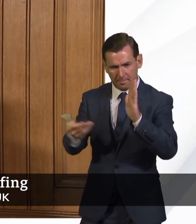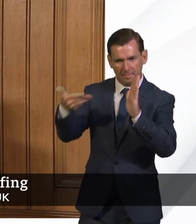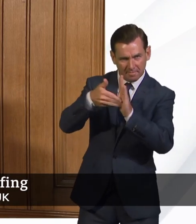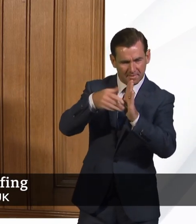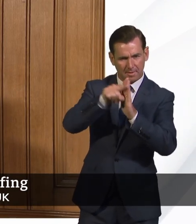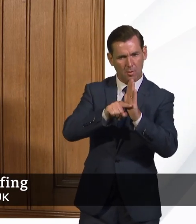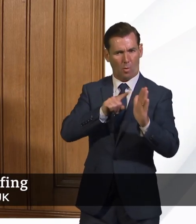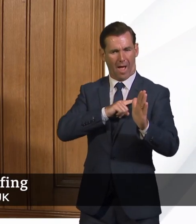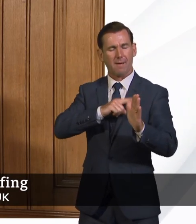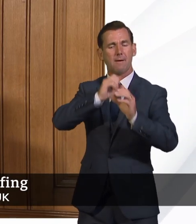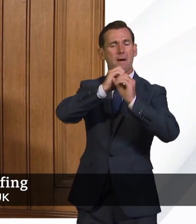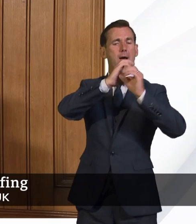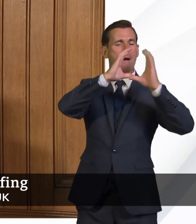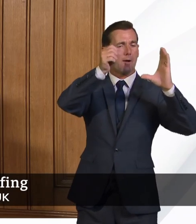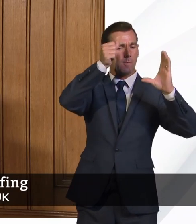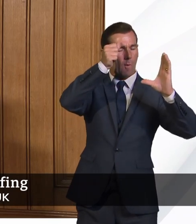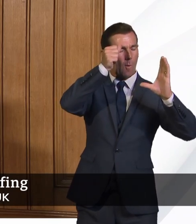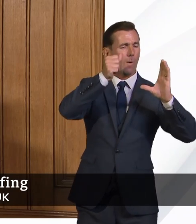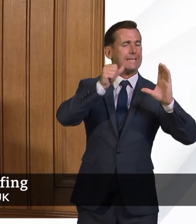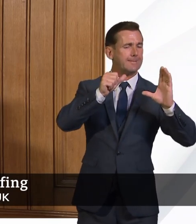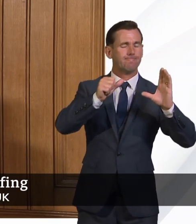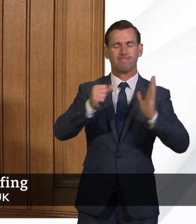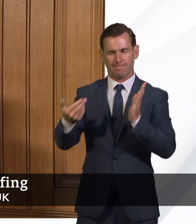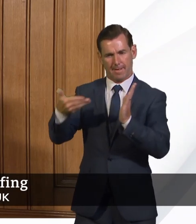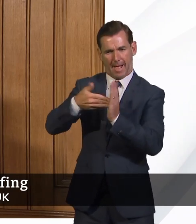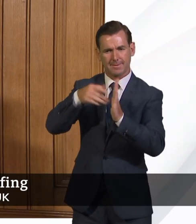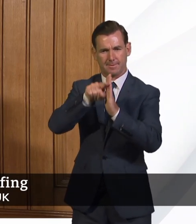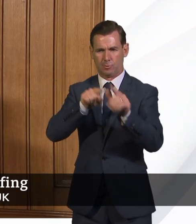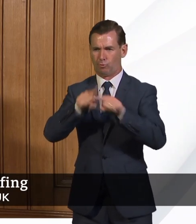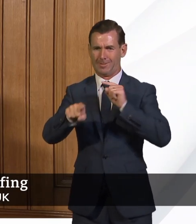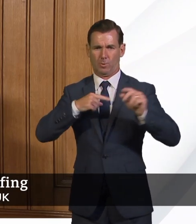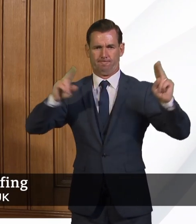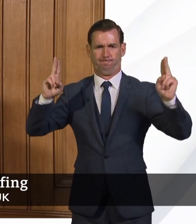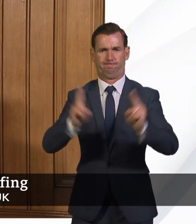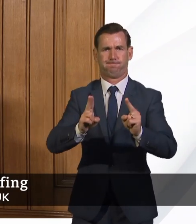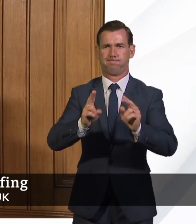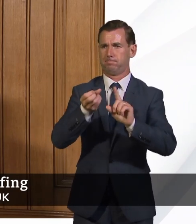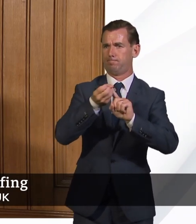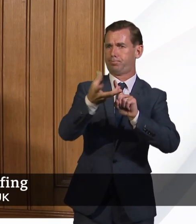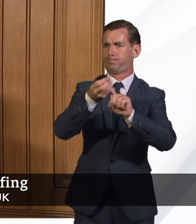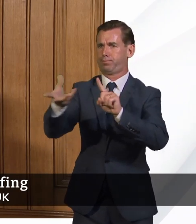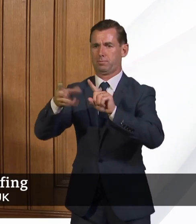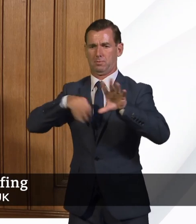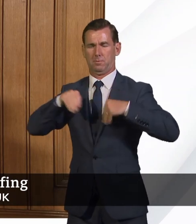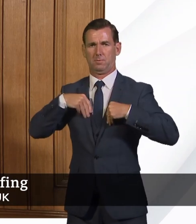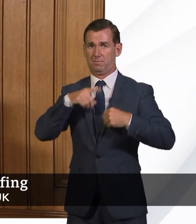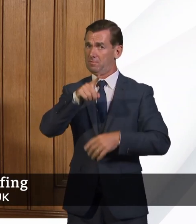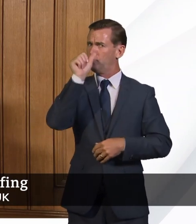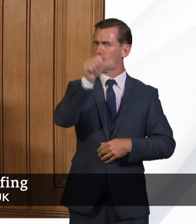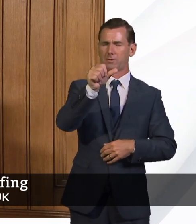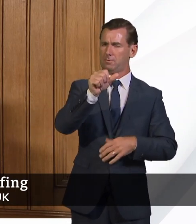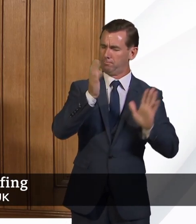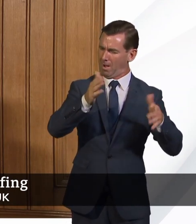as we've learned more about this virus to really minimize the risk of transmission in hospital. But you're absolutely right. It's something we have to